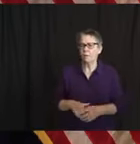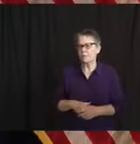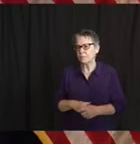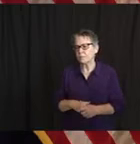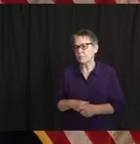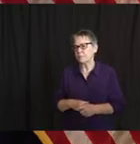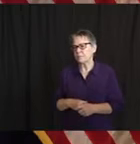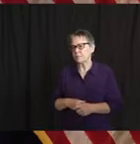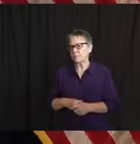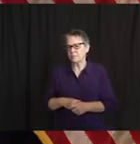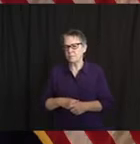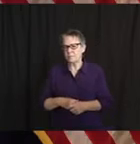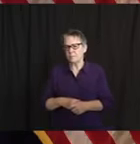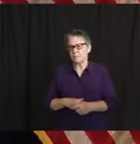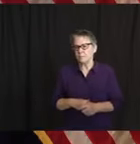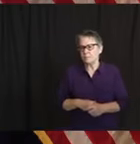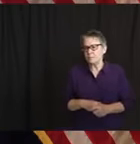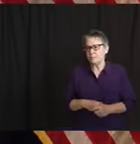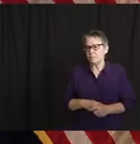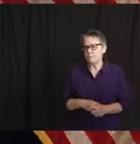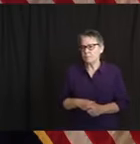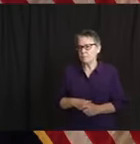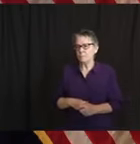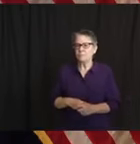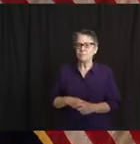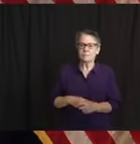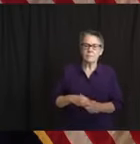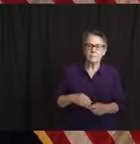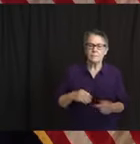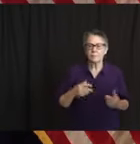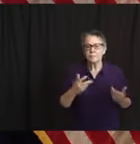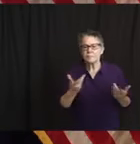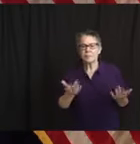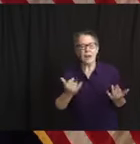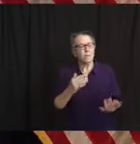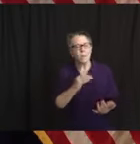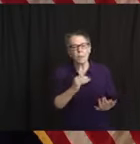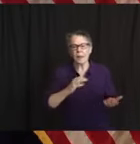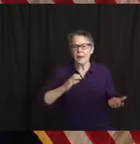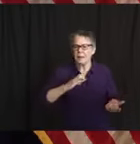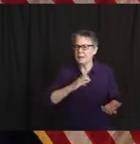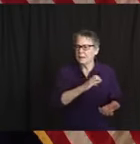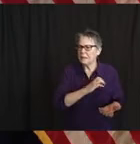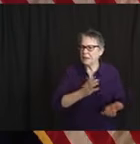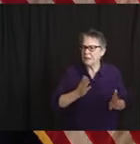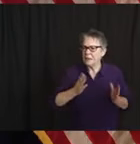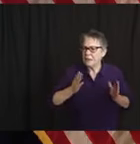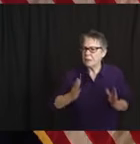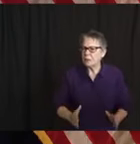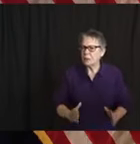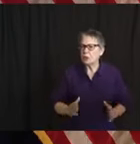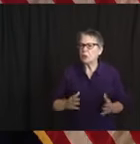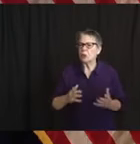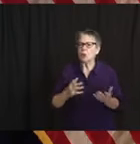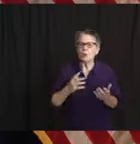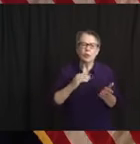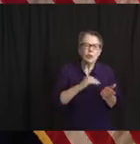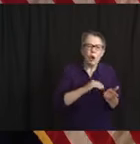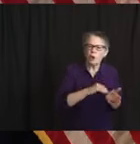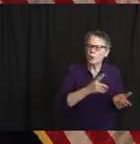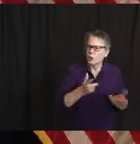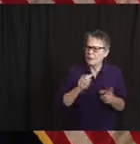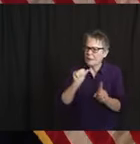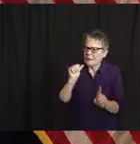you know, these contract tracing scams, they may try to get your bank number or your social security number. Can you give us an example of,